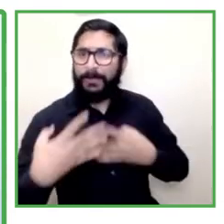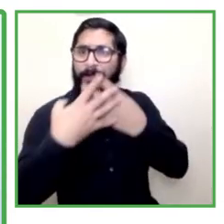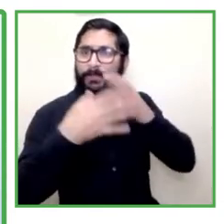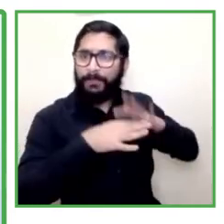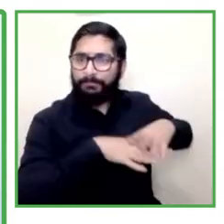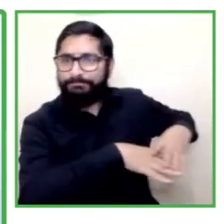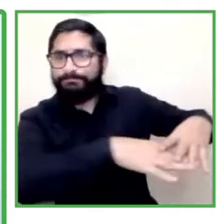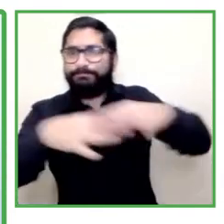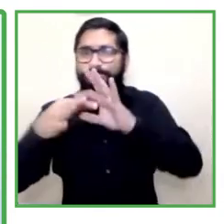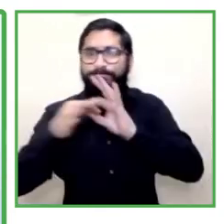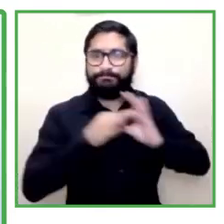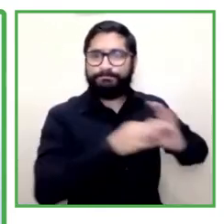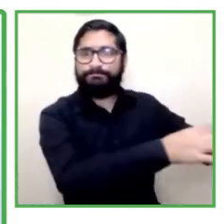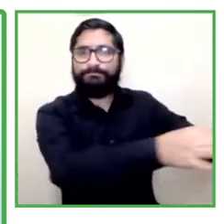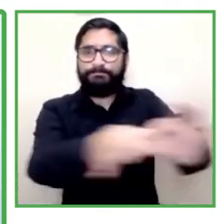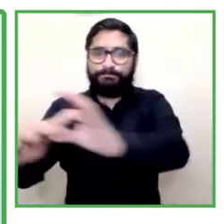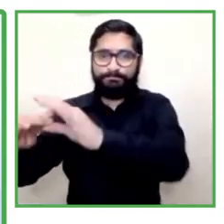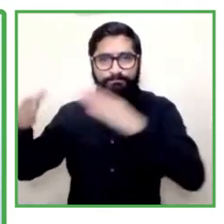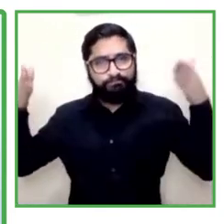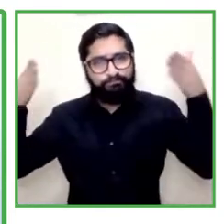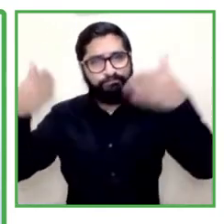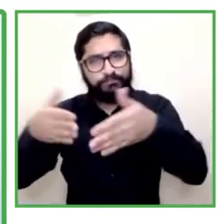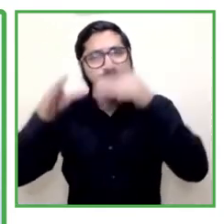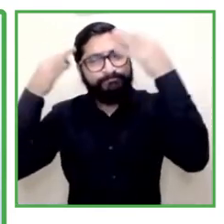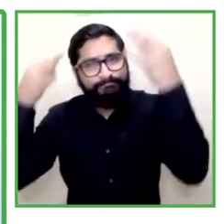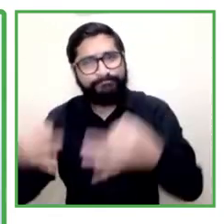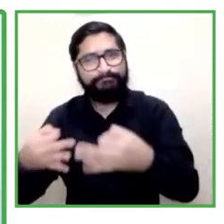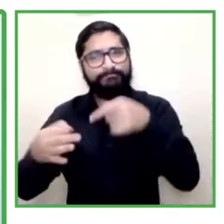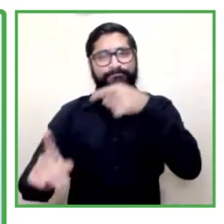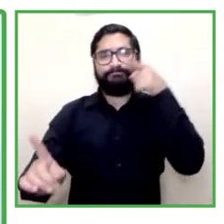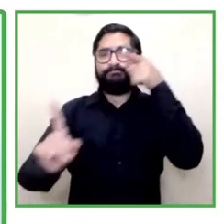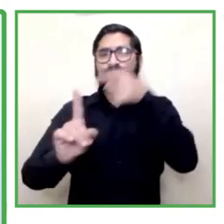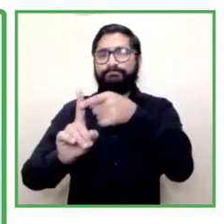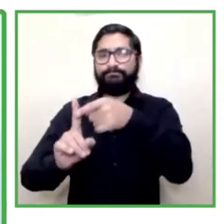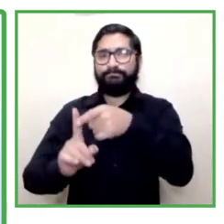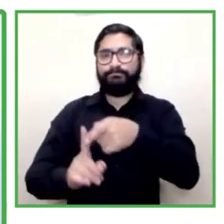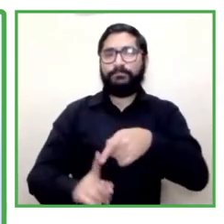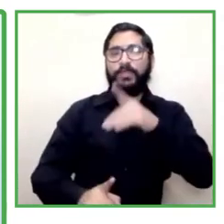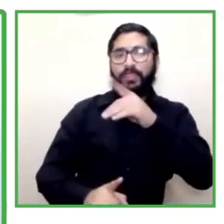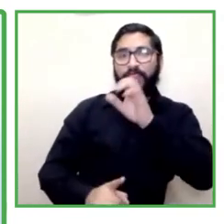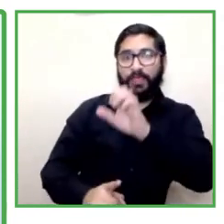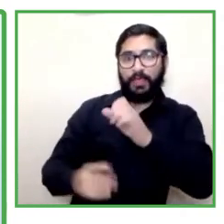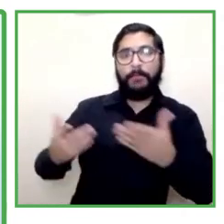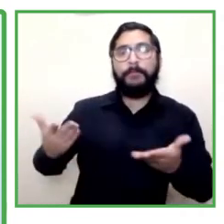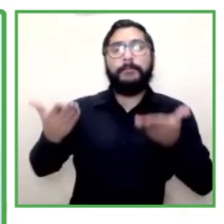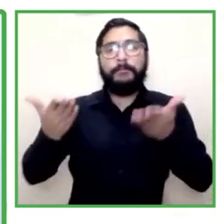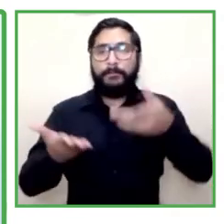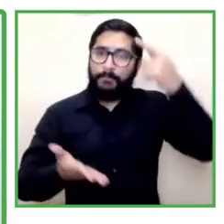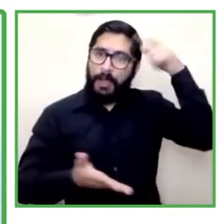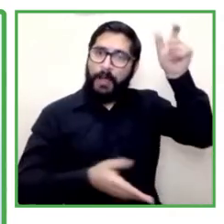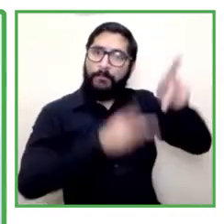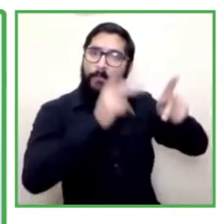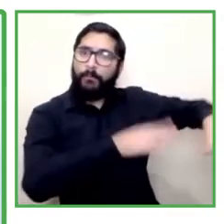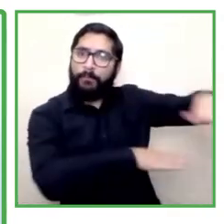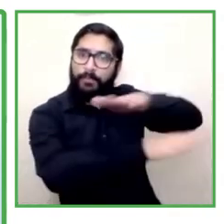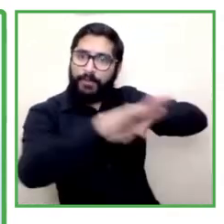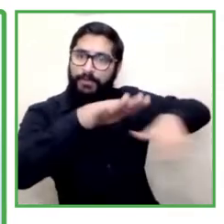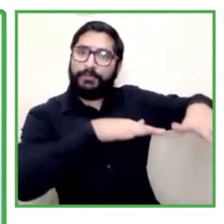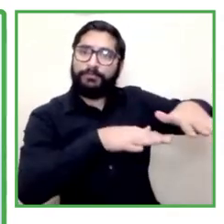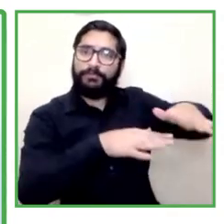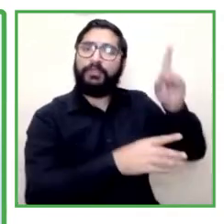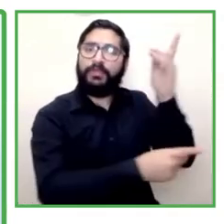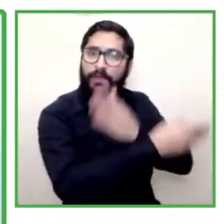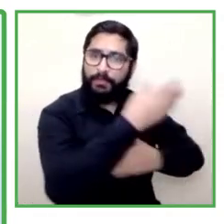work we've tried to aim to universal standards and rights but also validating our